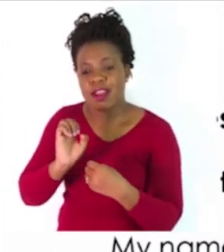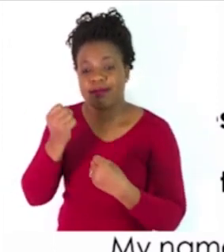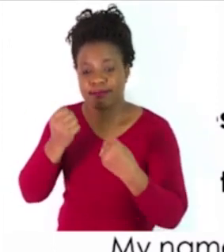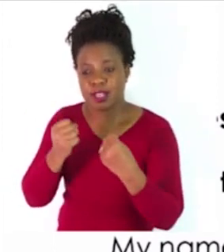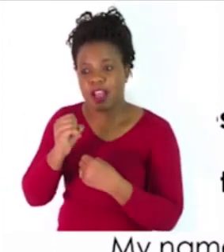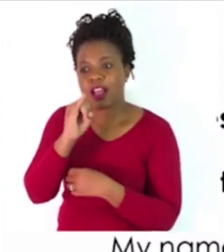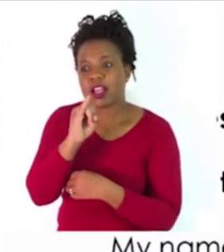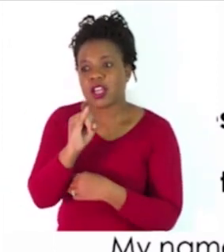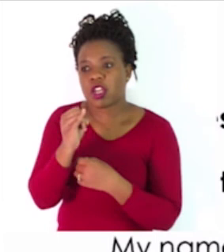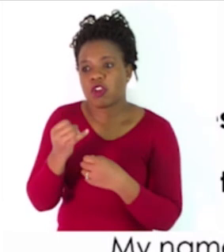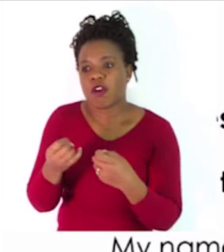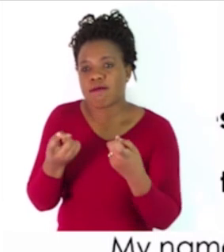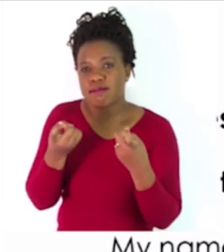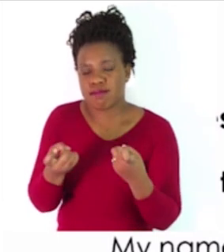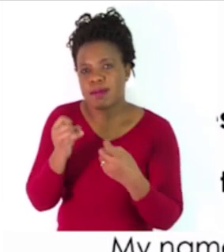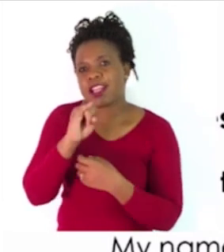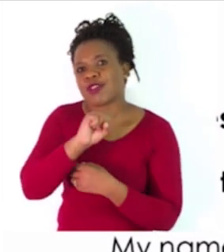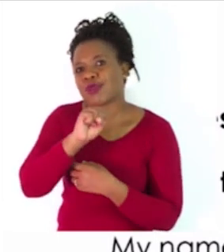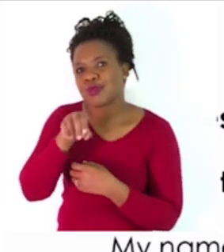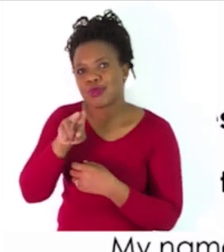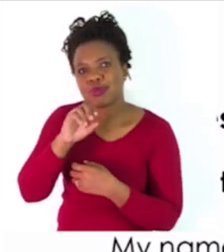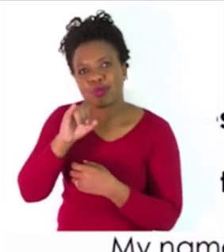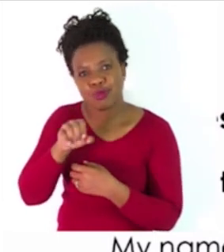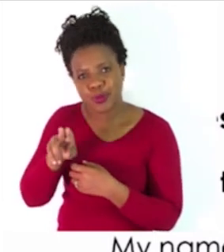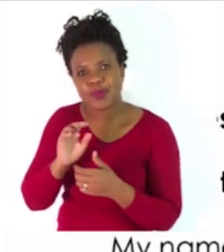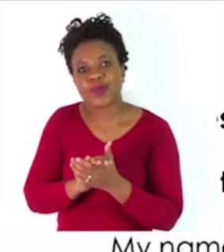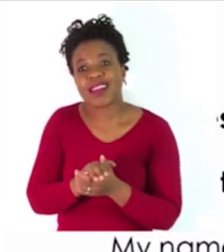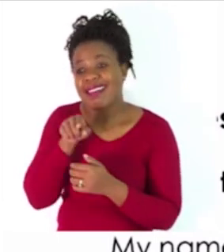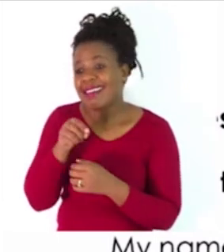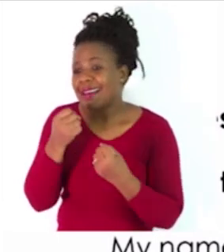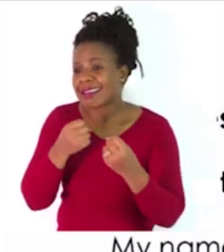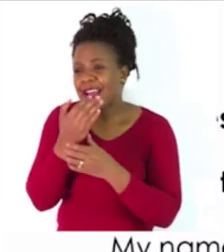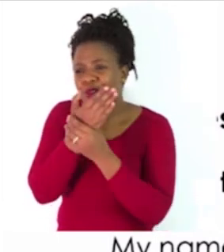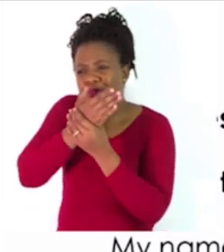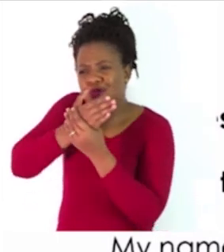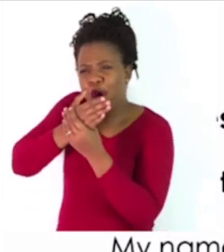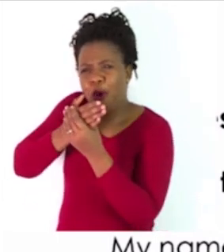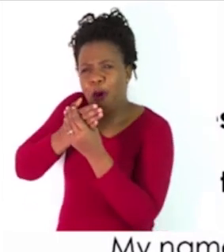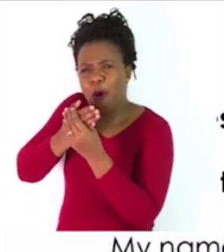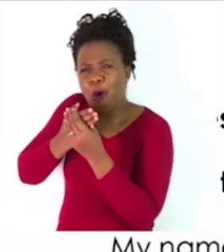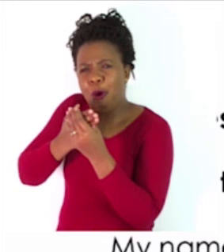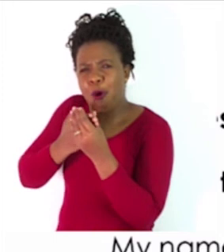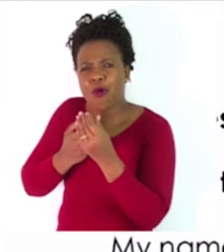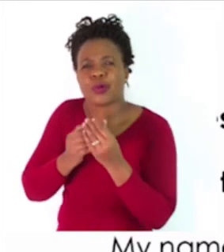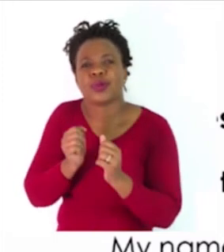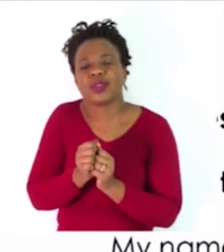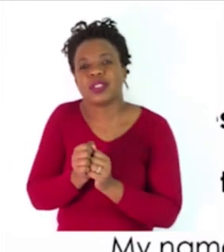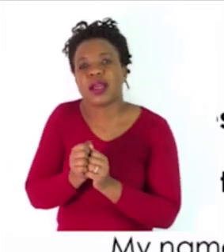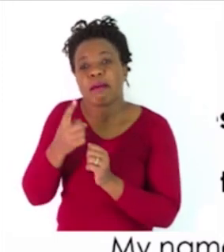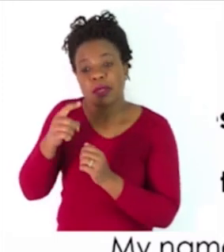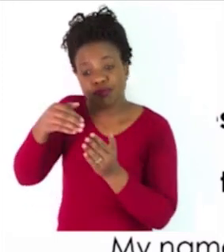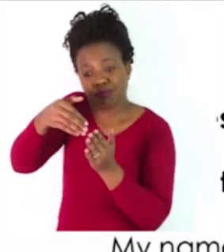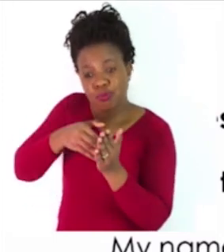car has been in my family for years. My father goes to rent a Toyota